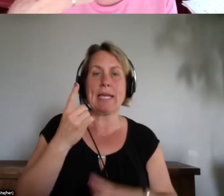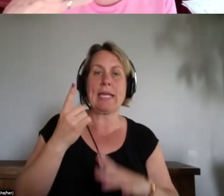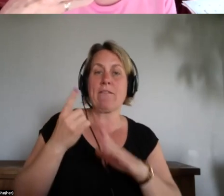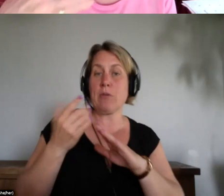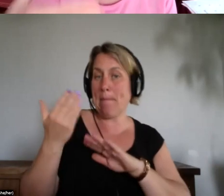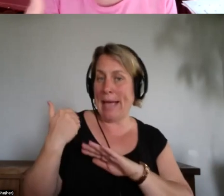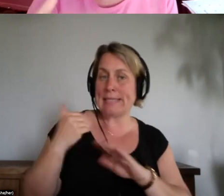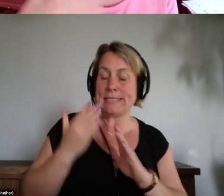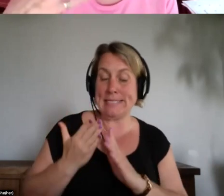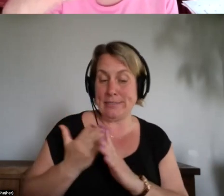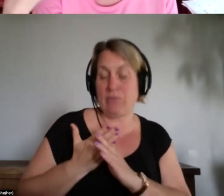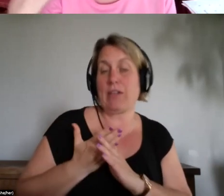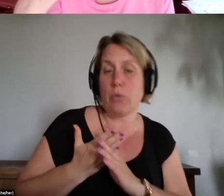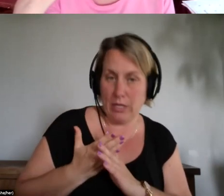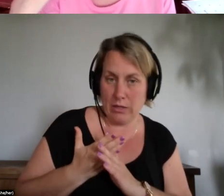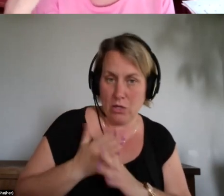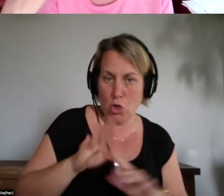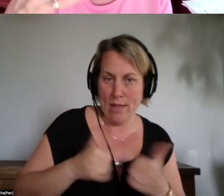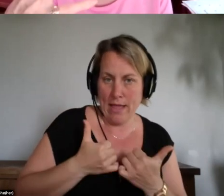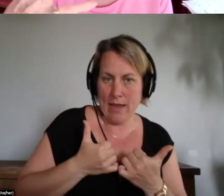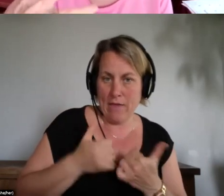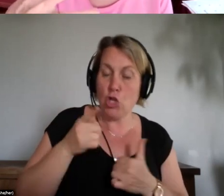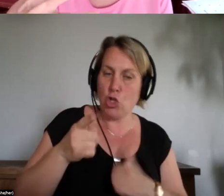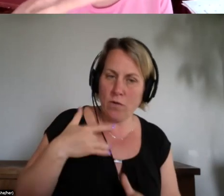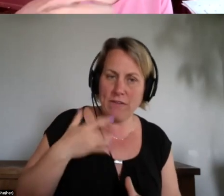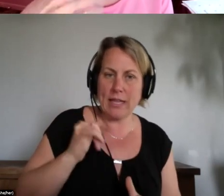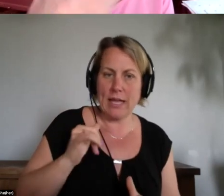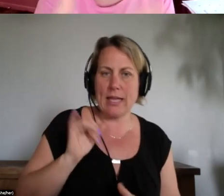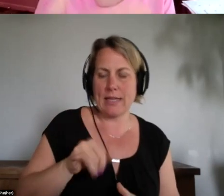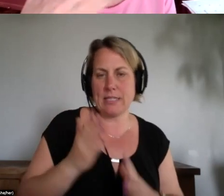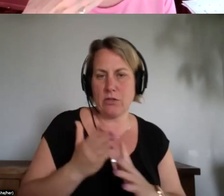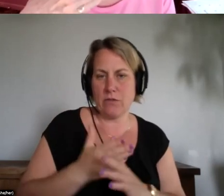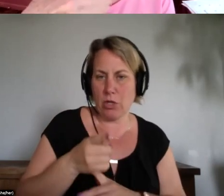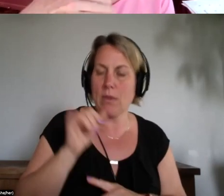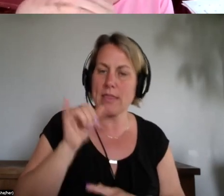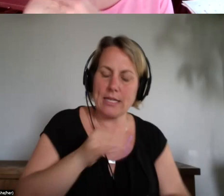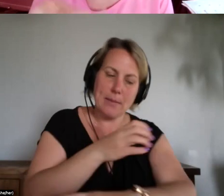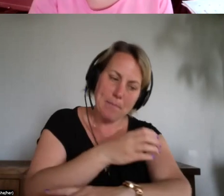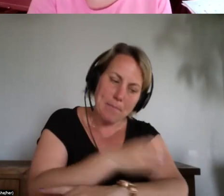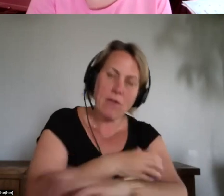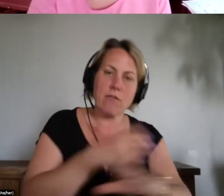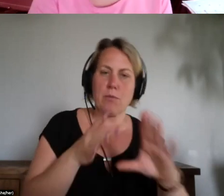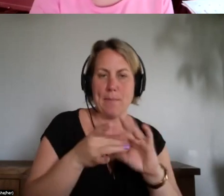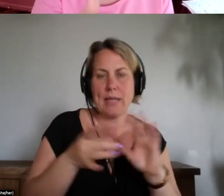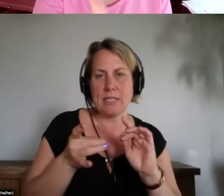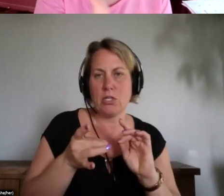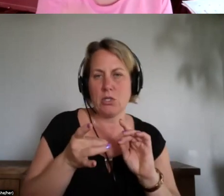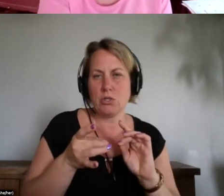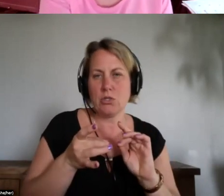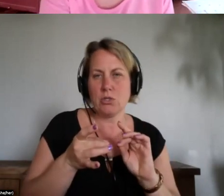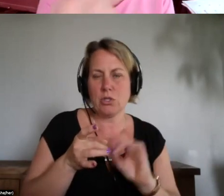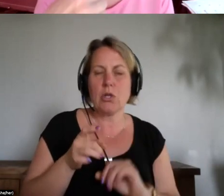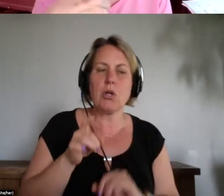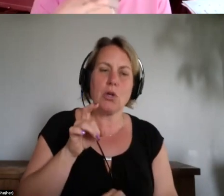that's that's sort of a powerful message that you want to um begin a journey